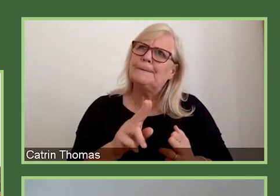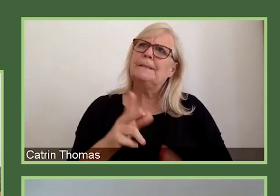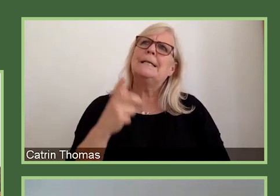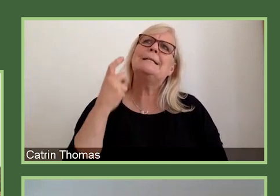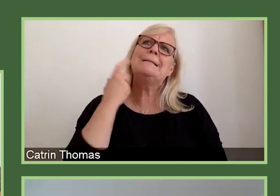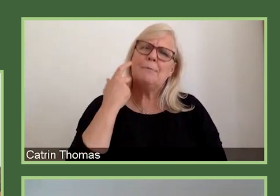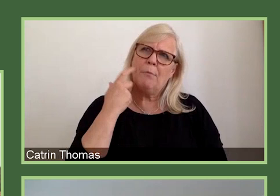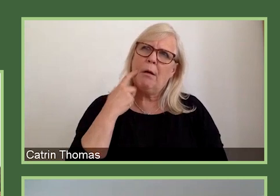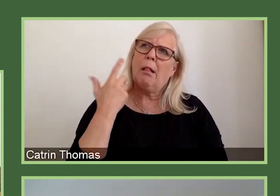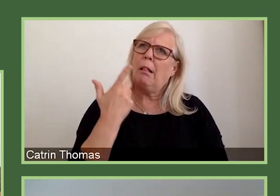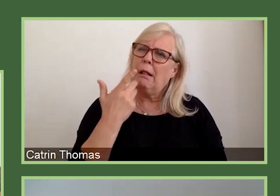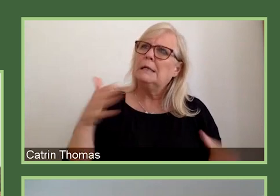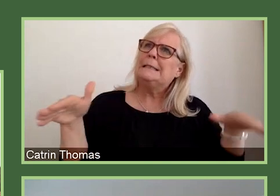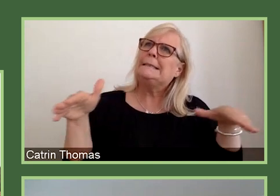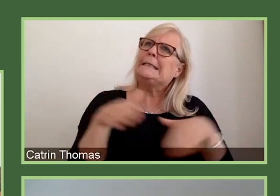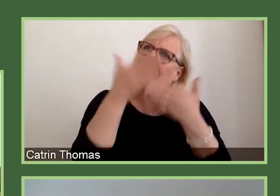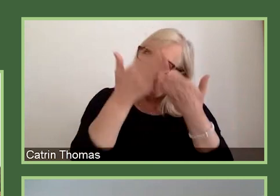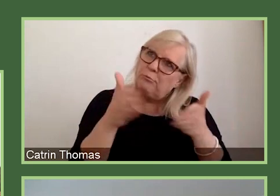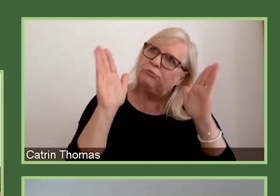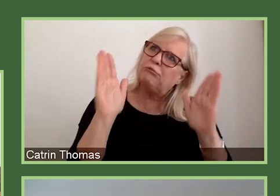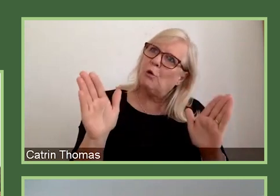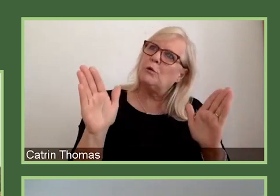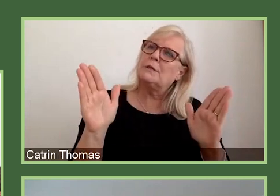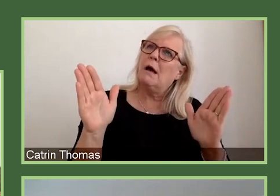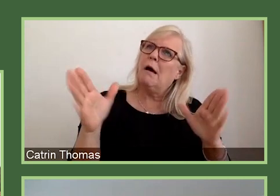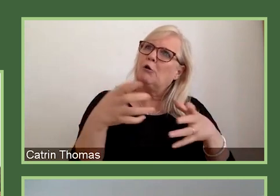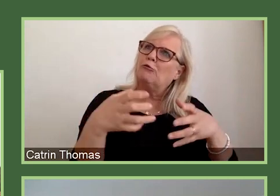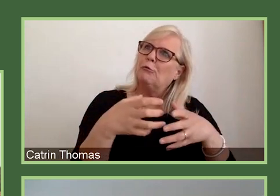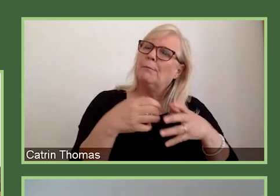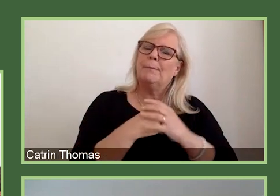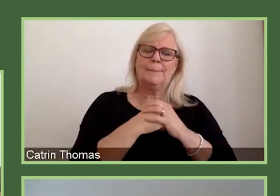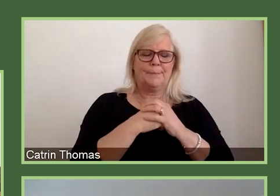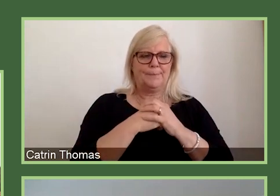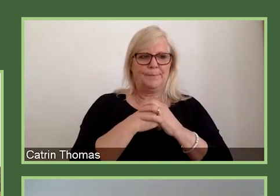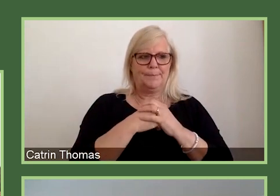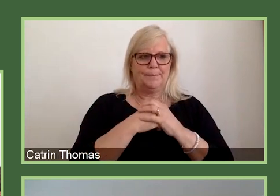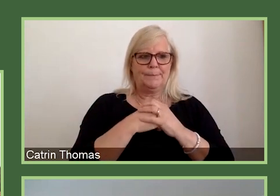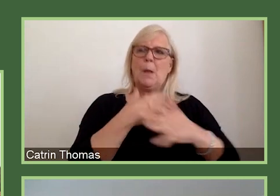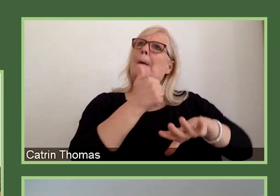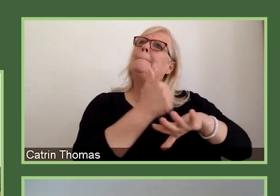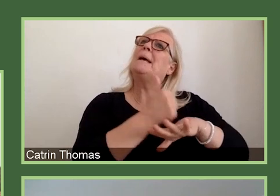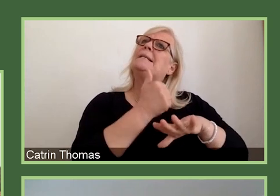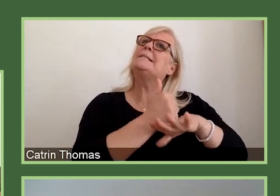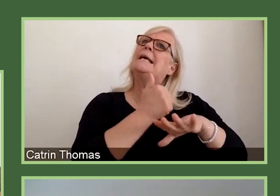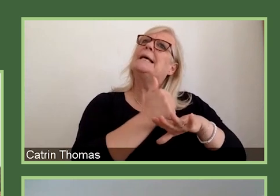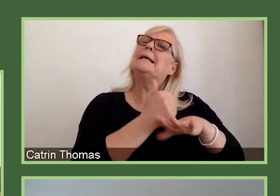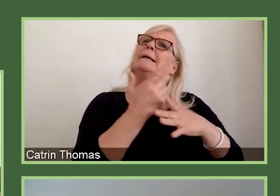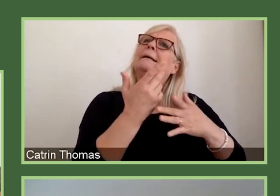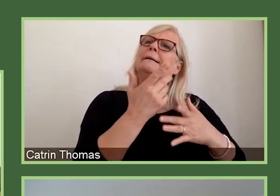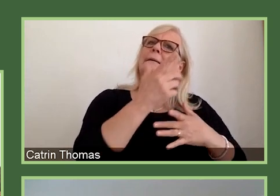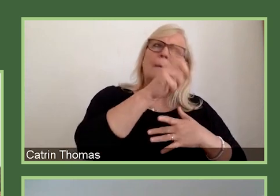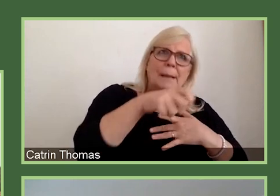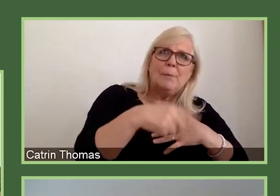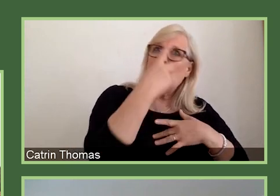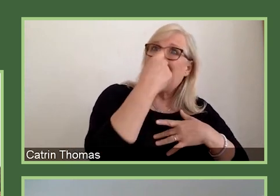set, if you will. The basic eligibility for the discovery research